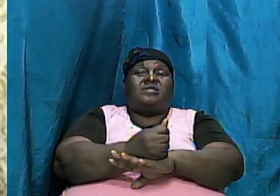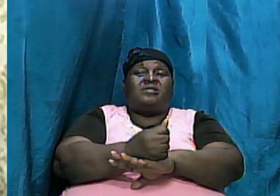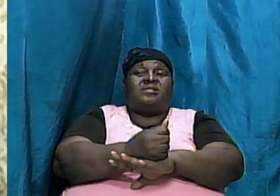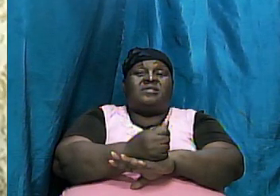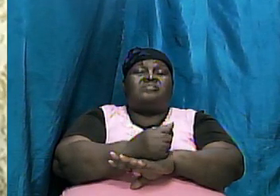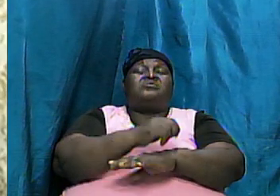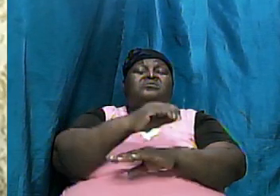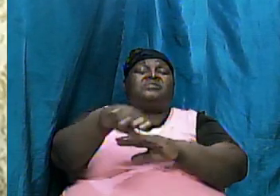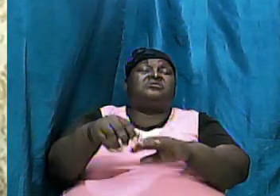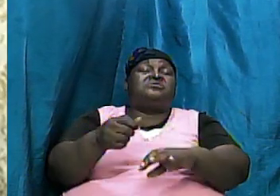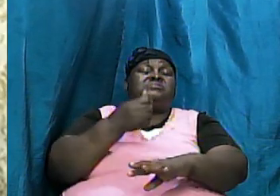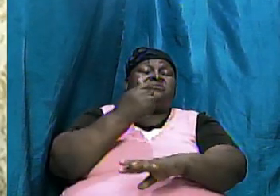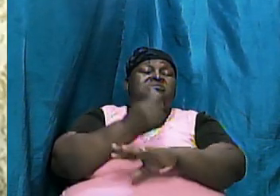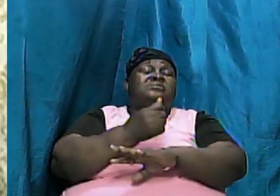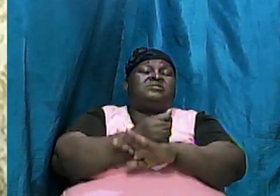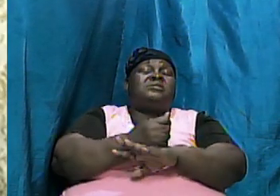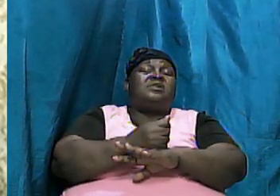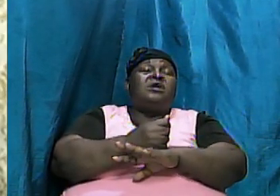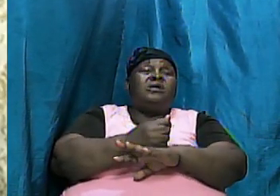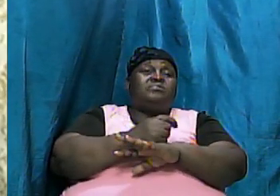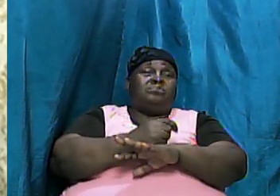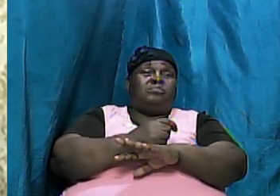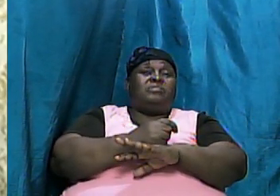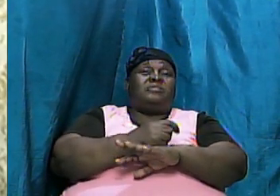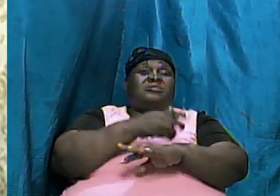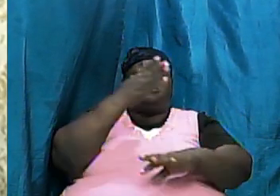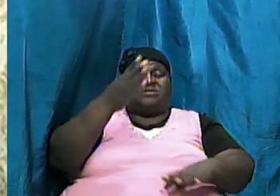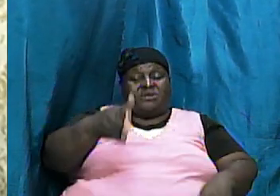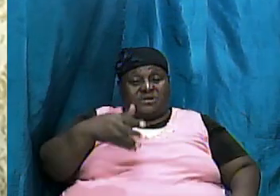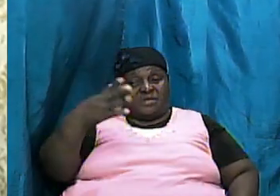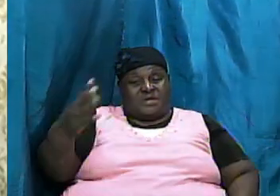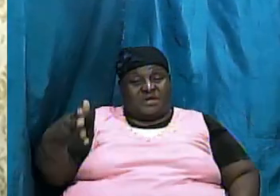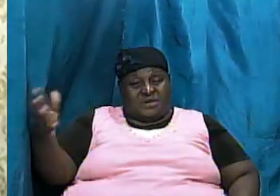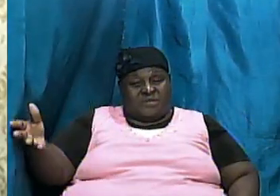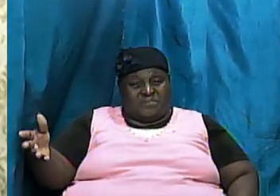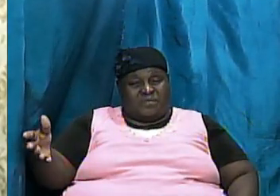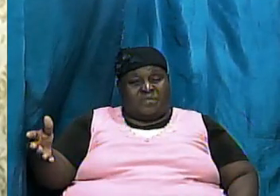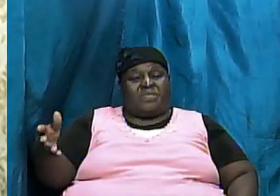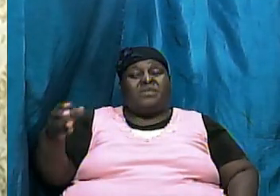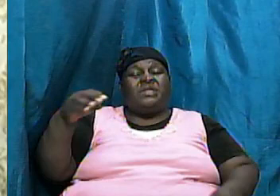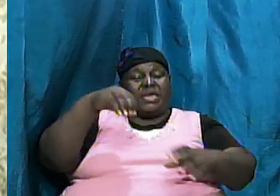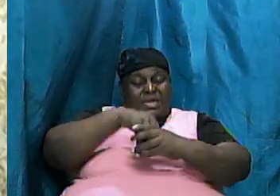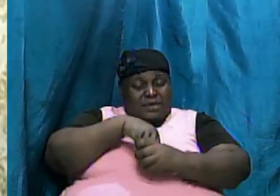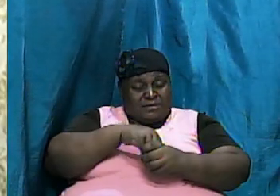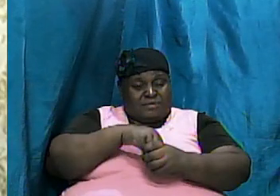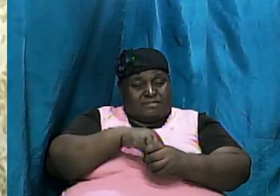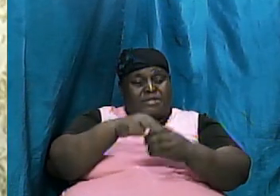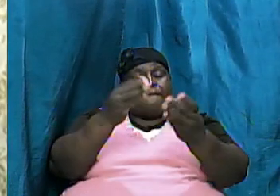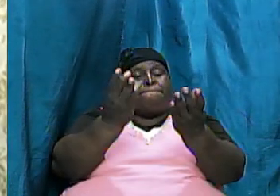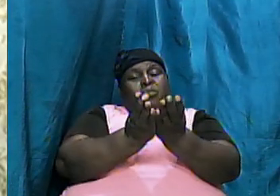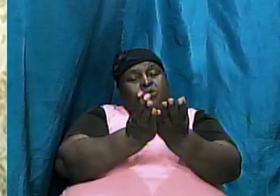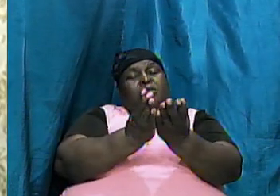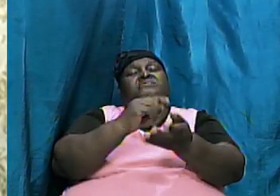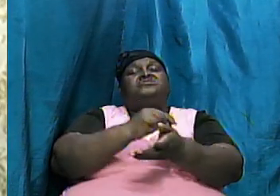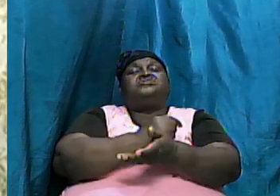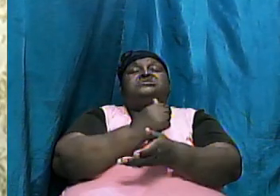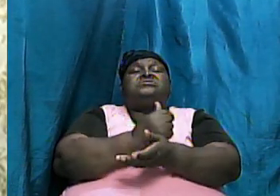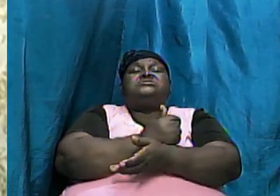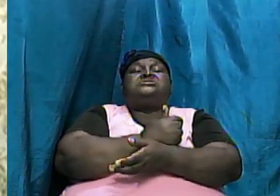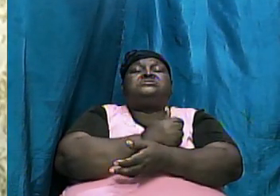establish the fact that the things that are contained in this book